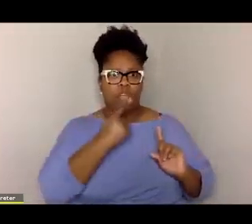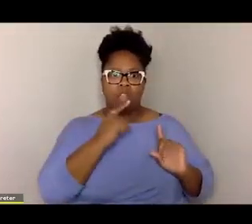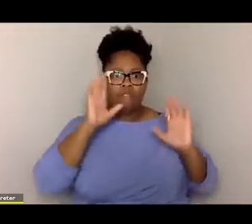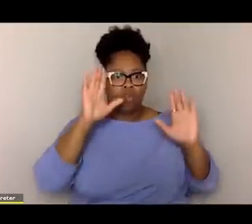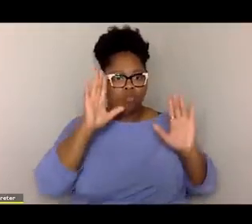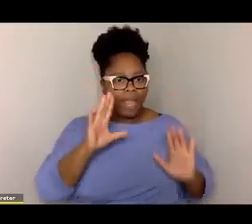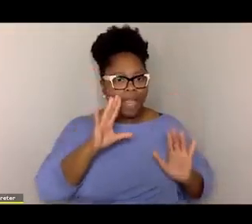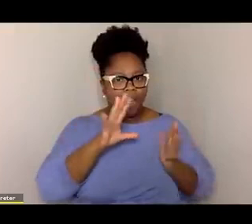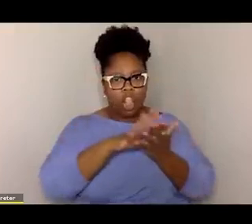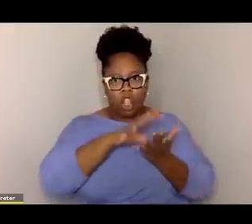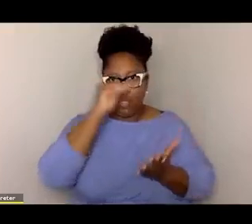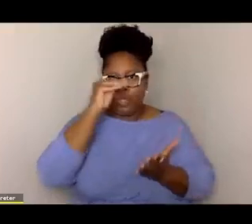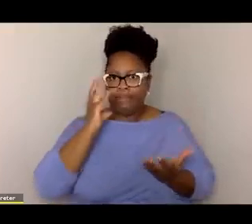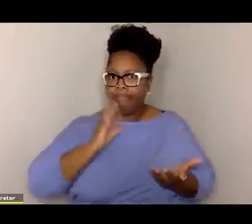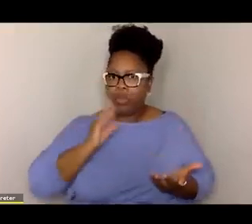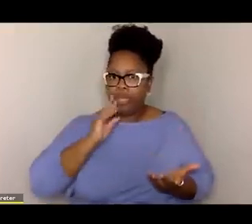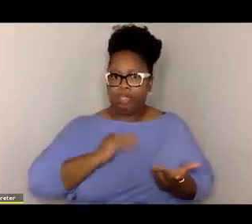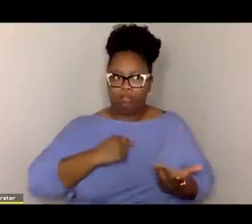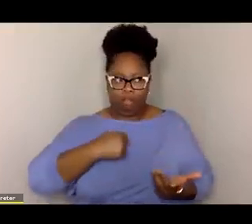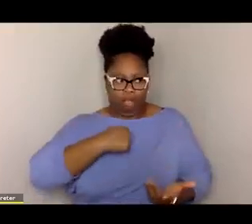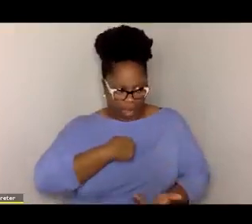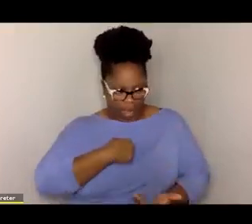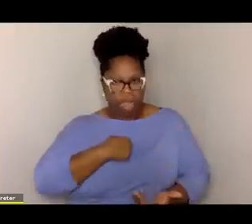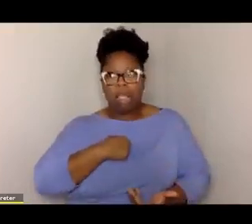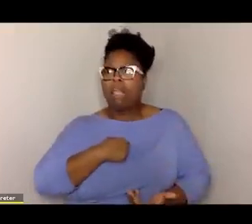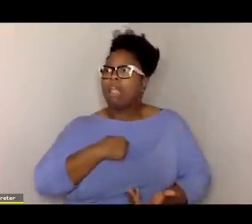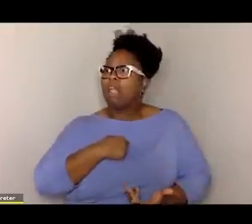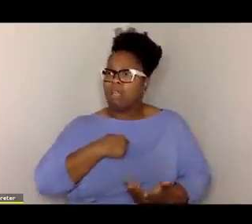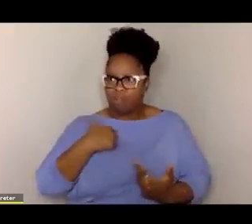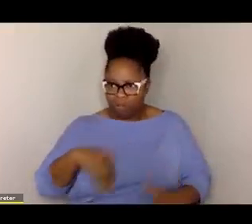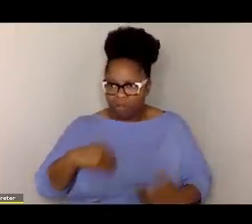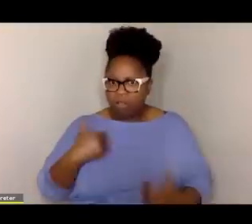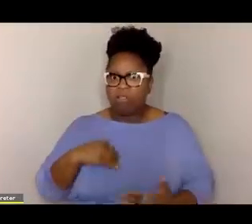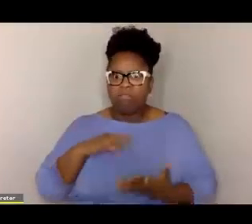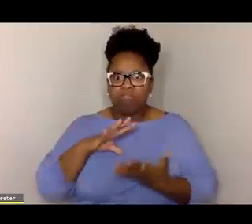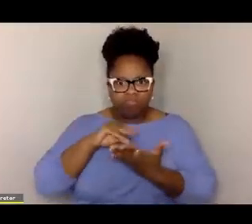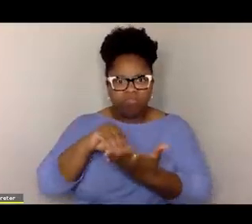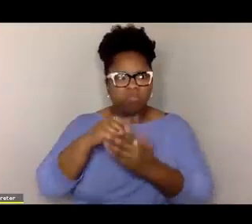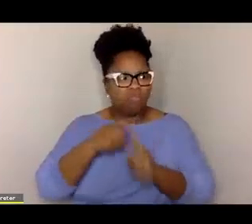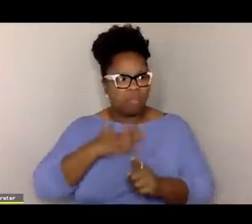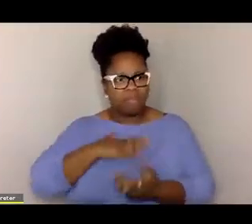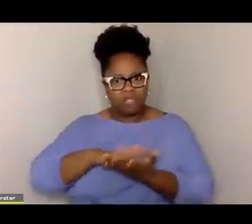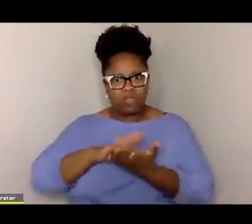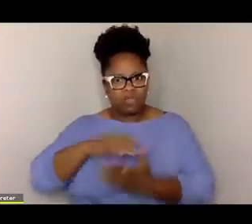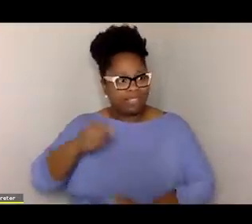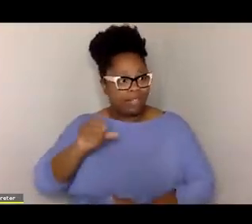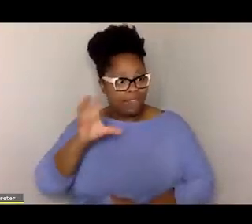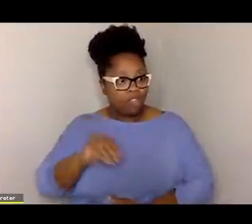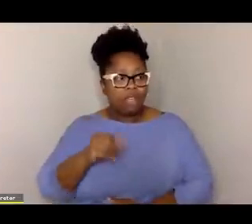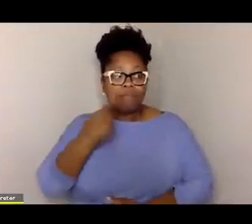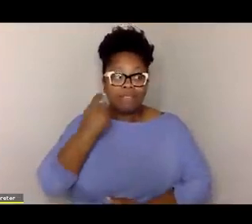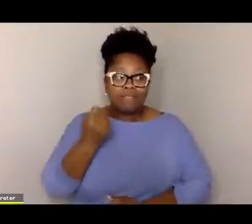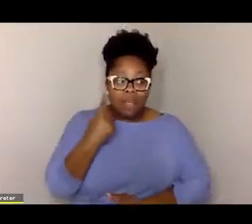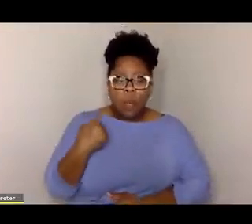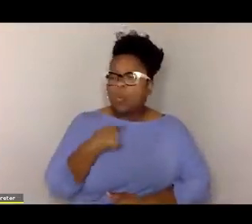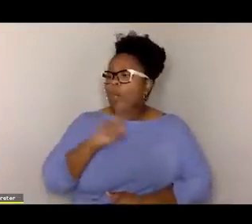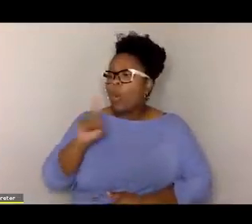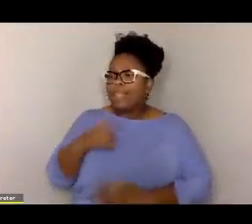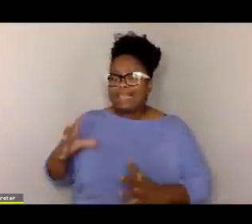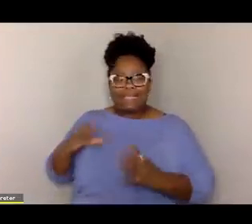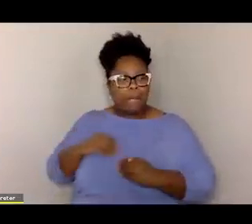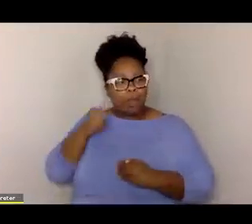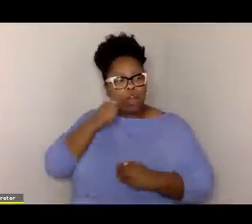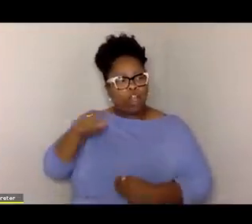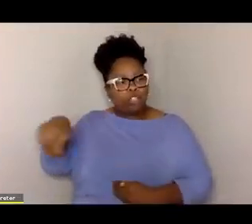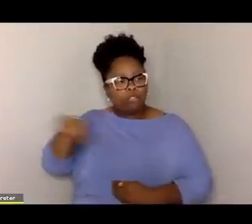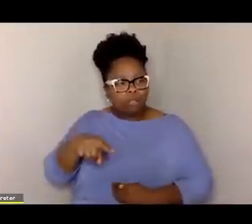experiences I had to go through at my school in South Africa because we're only taking in girls who've